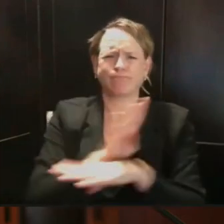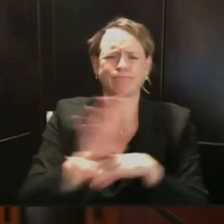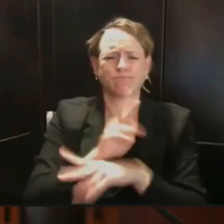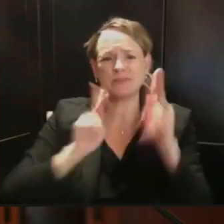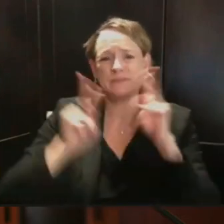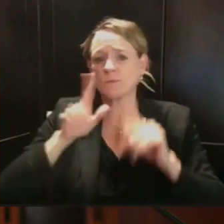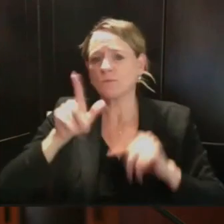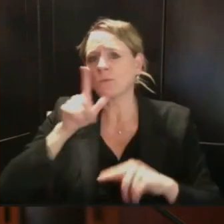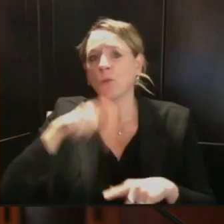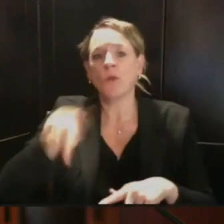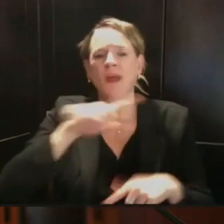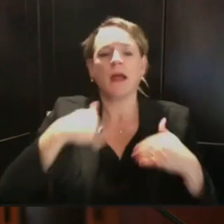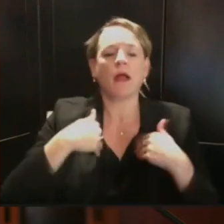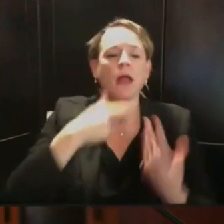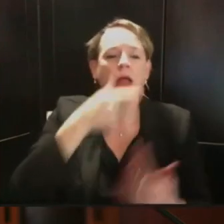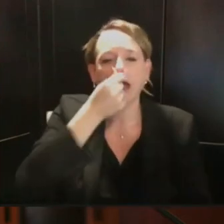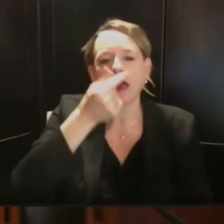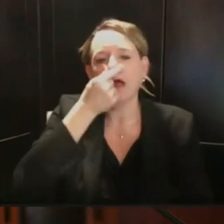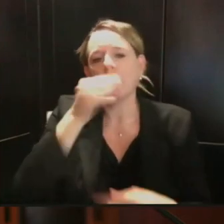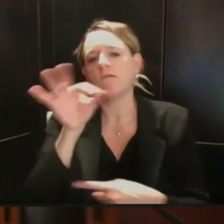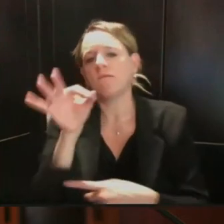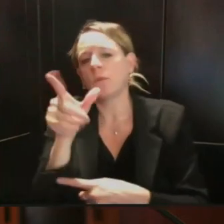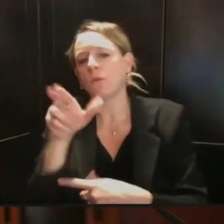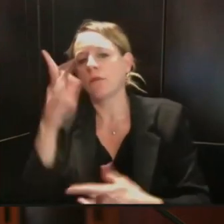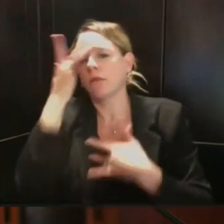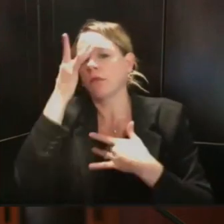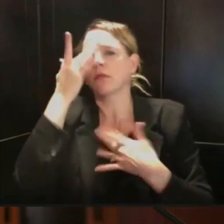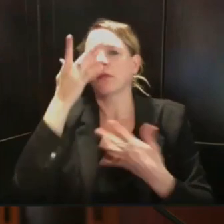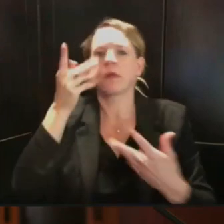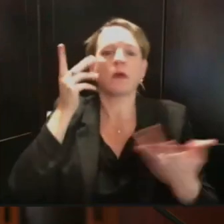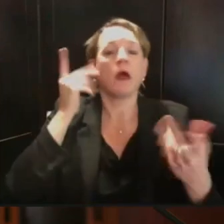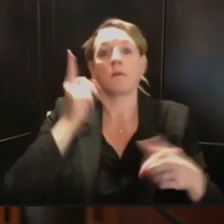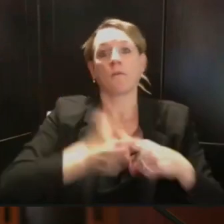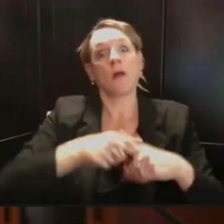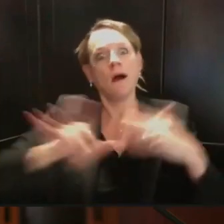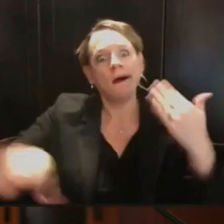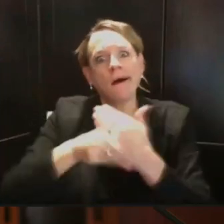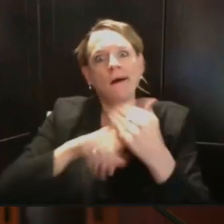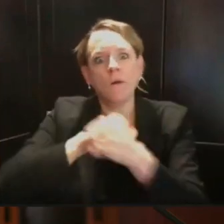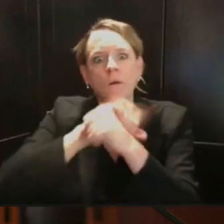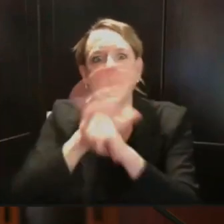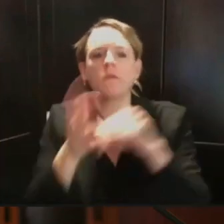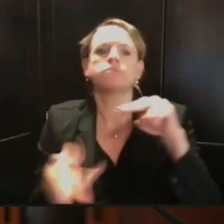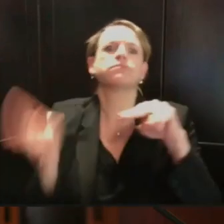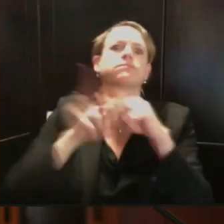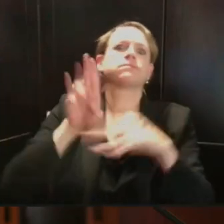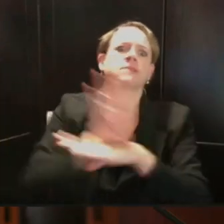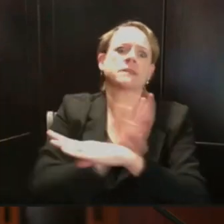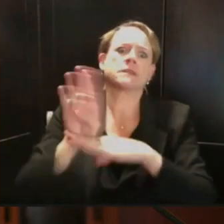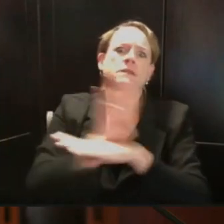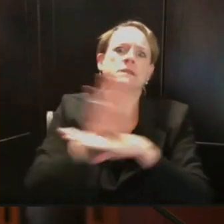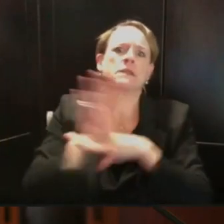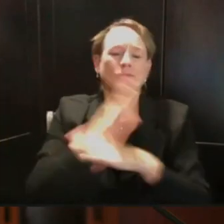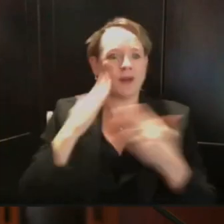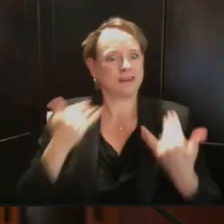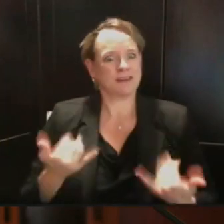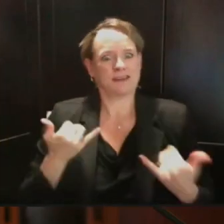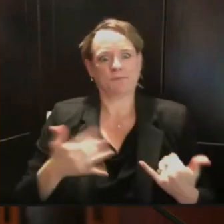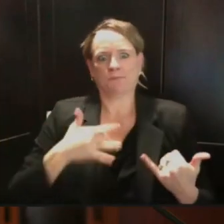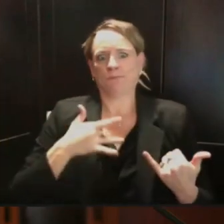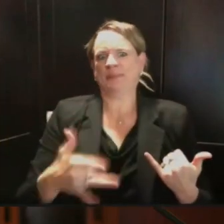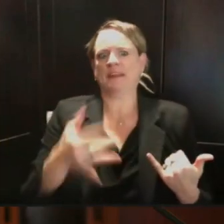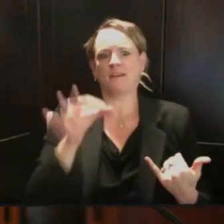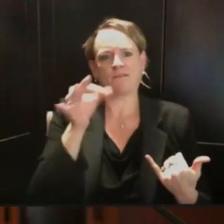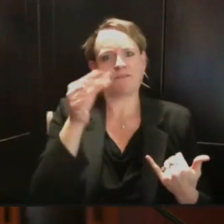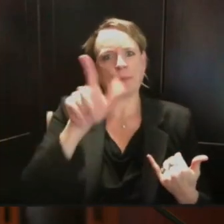are faced with a flu season, which does always result in hospitalizations and death. That is just something that we know happens